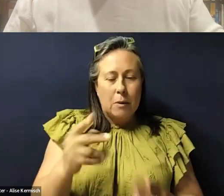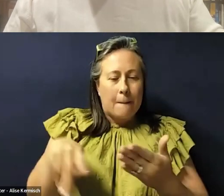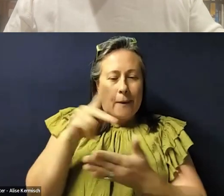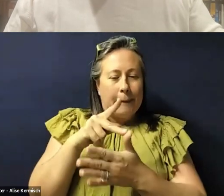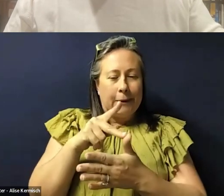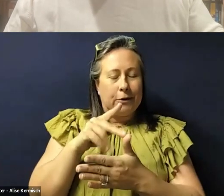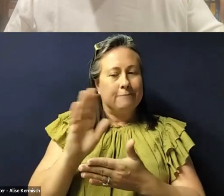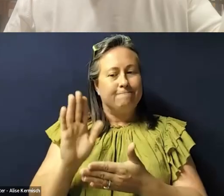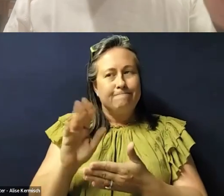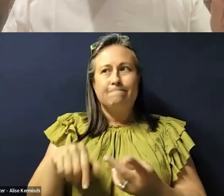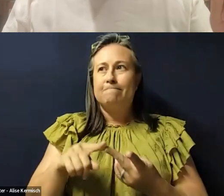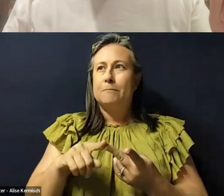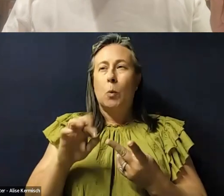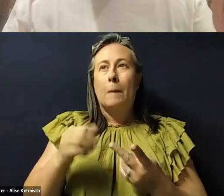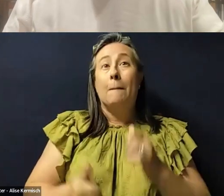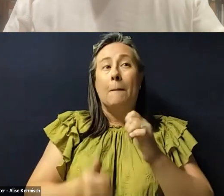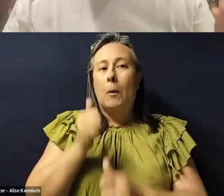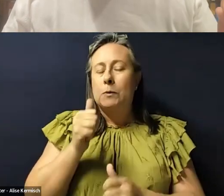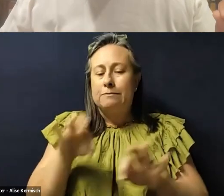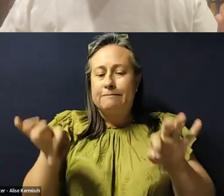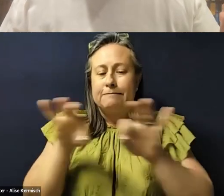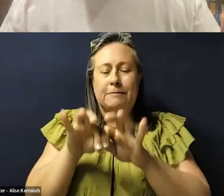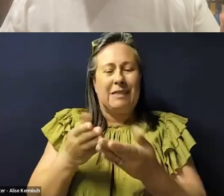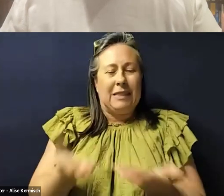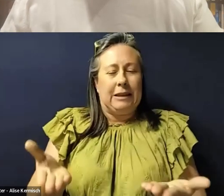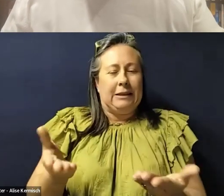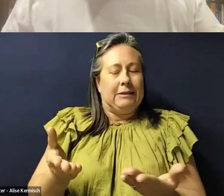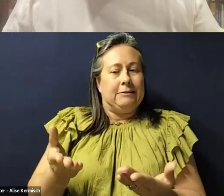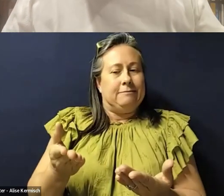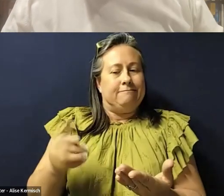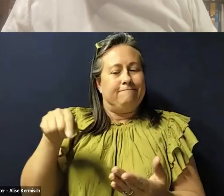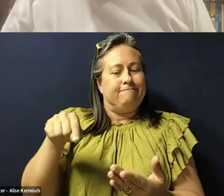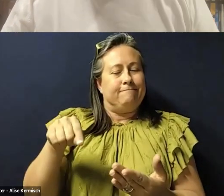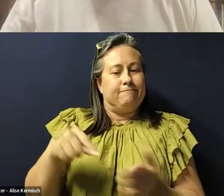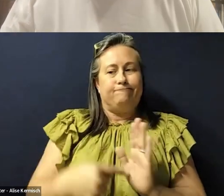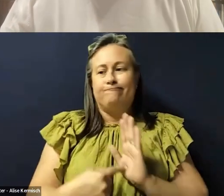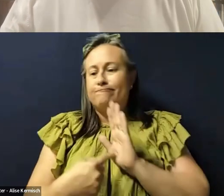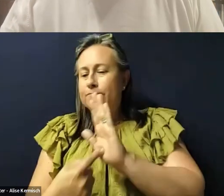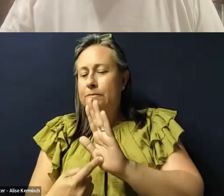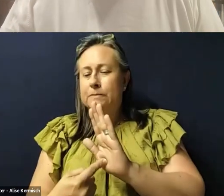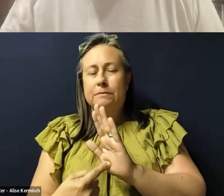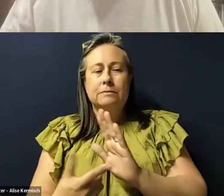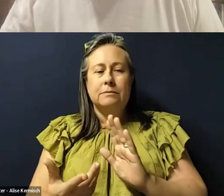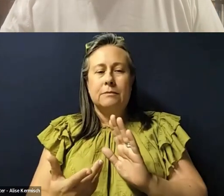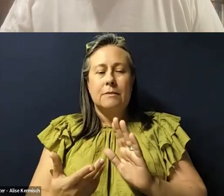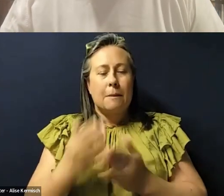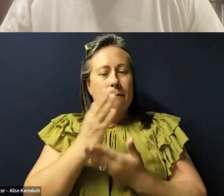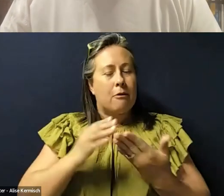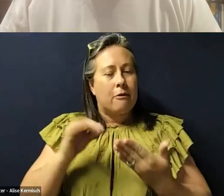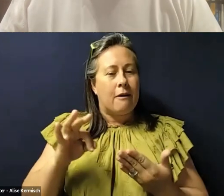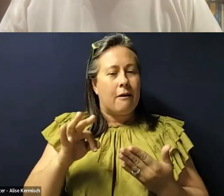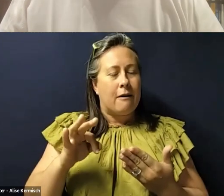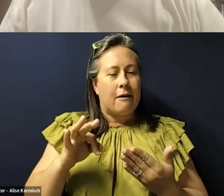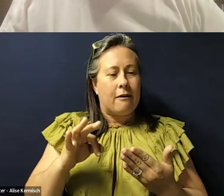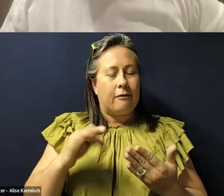or the most significant thing at our disposal when it comes to uncovering aspects around the body